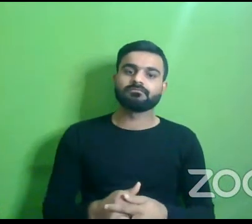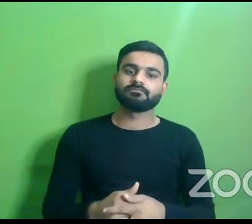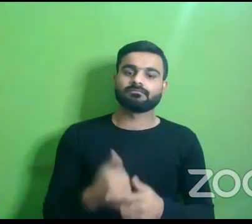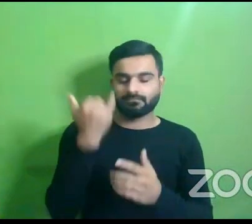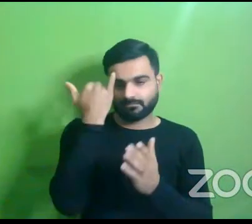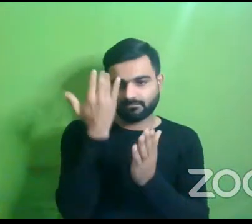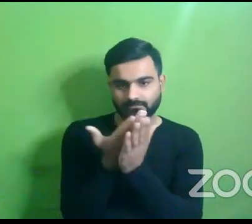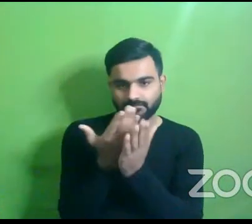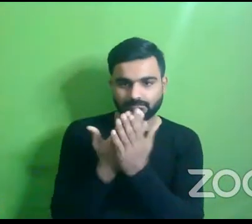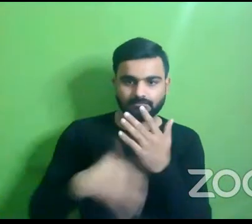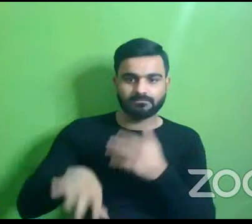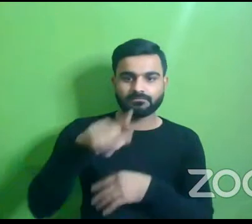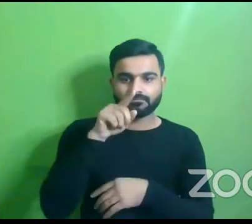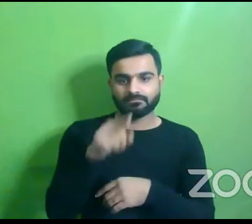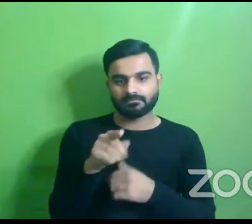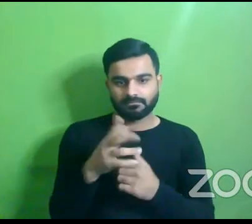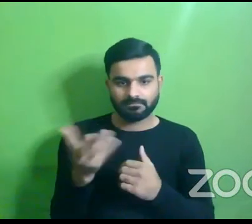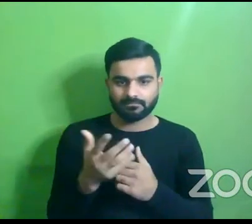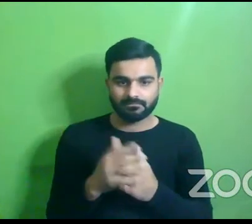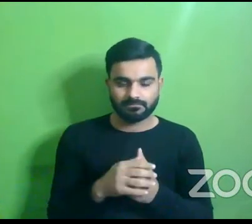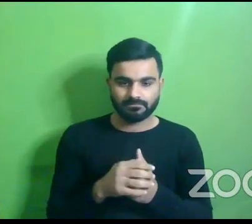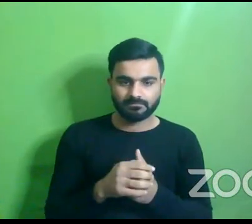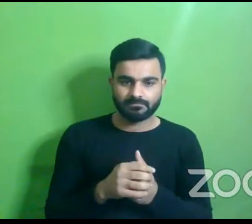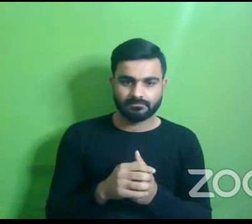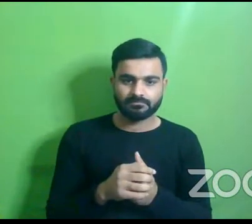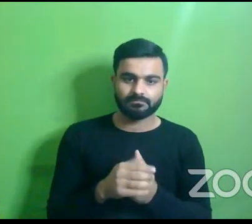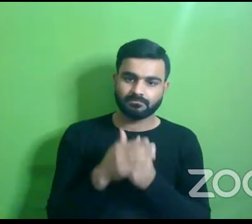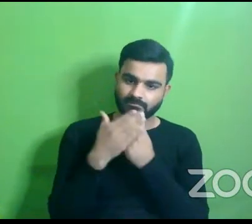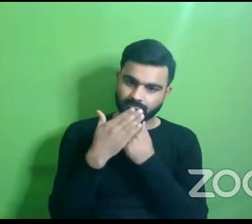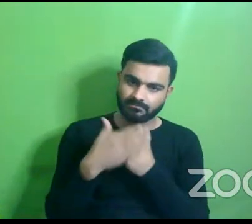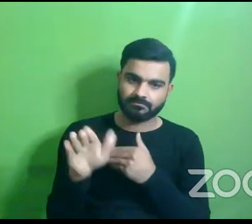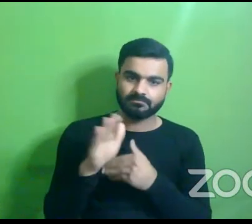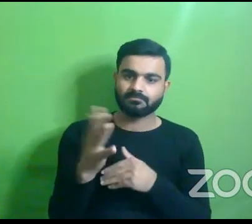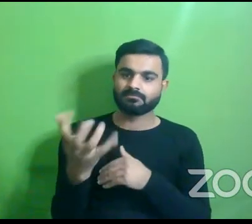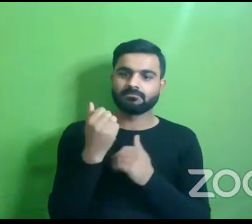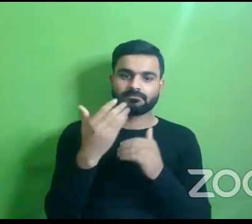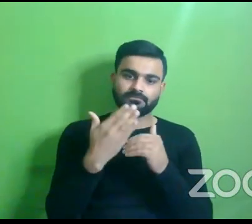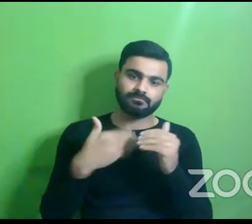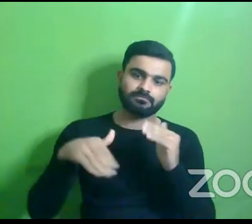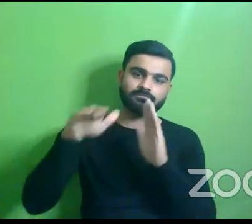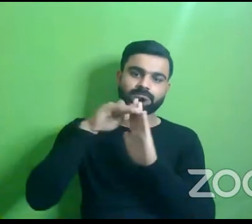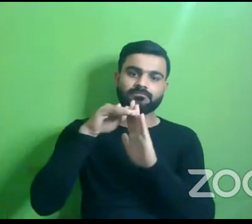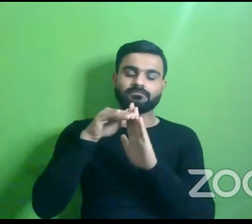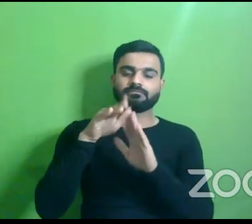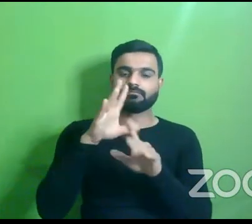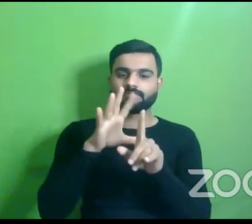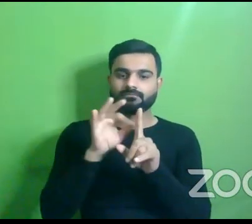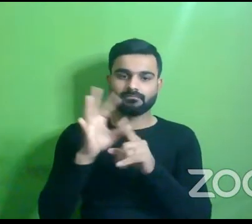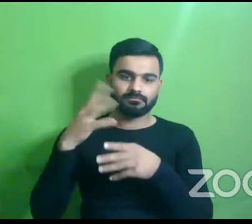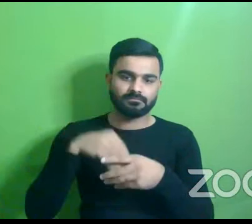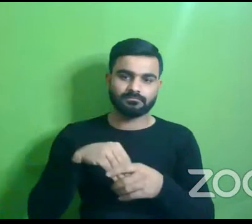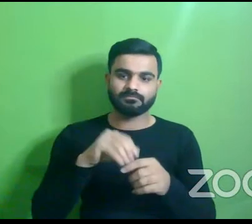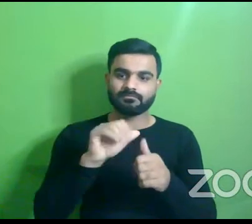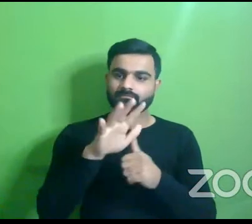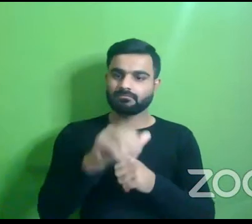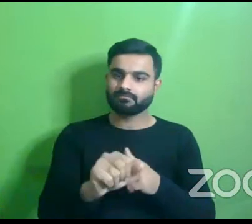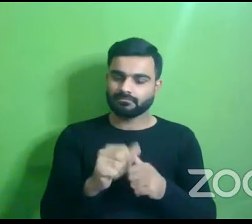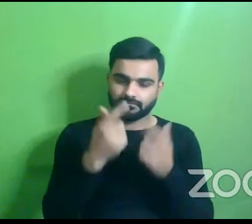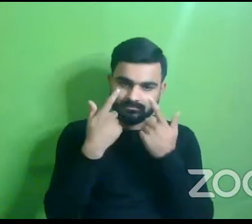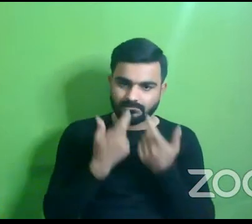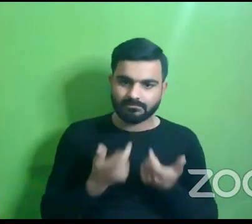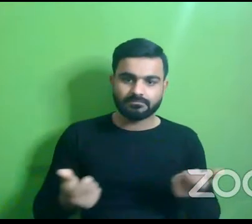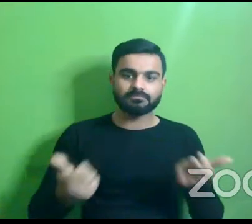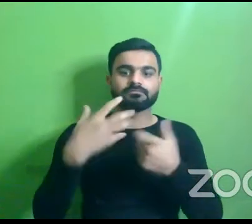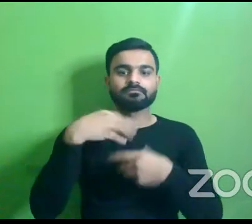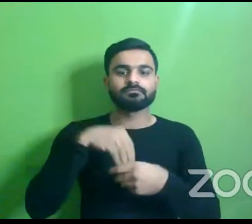that is uh that is going to be uh taken up is vetted by this access steering committee and